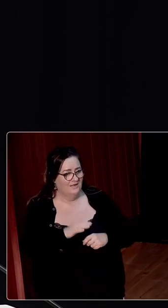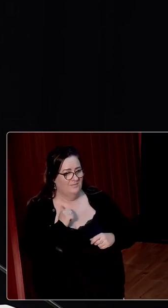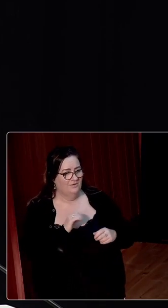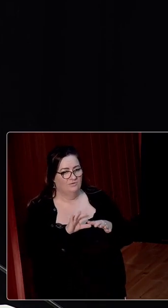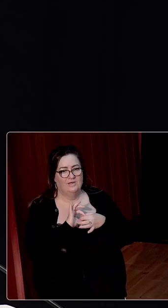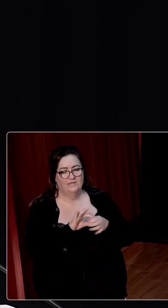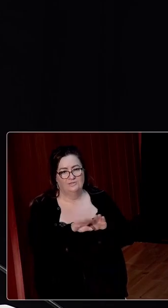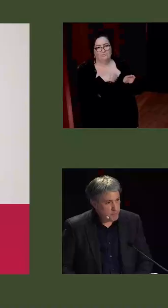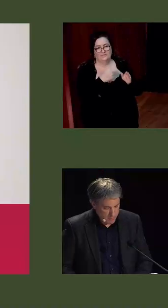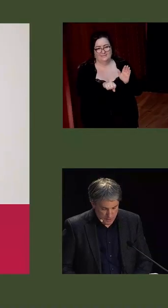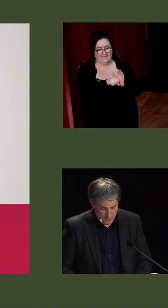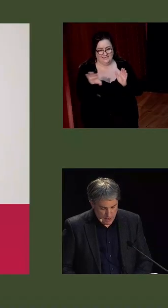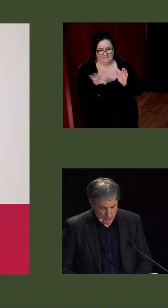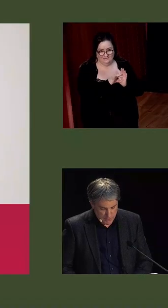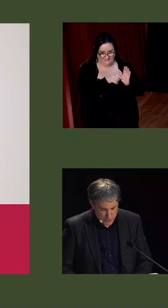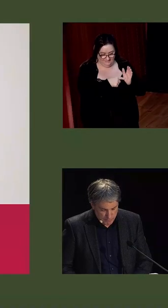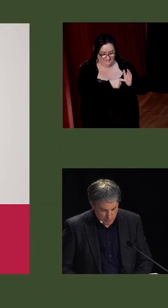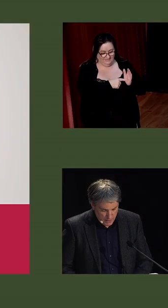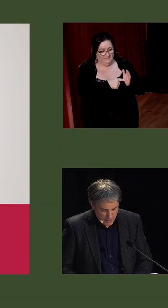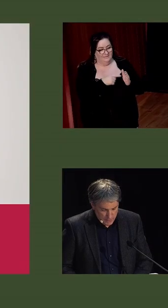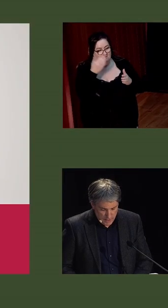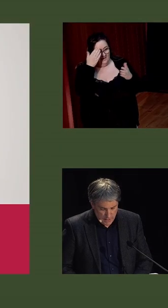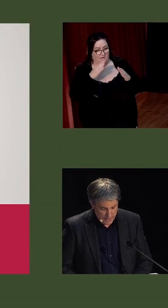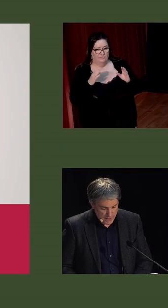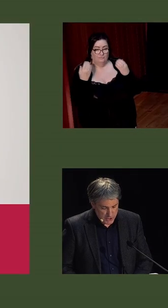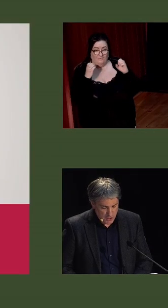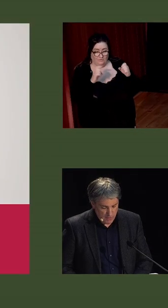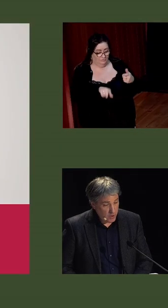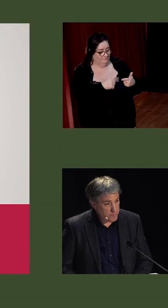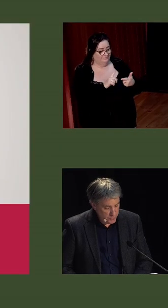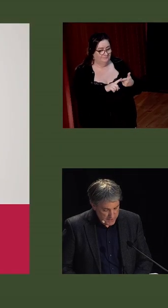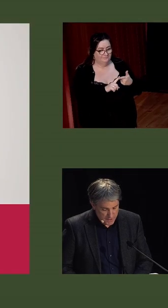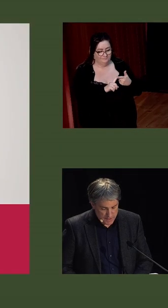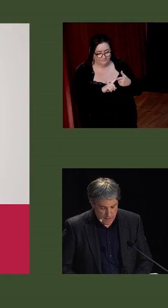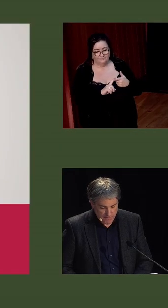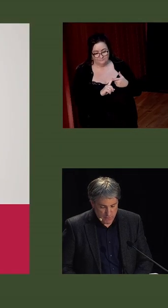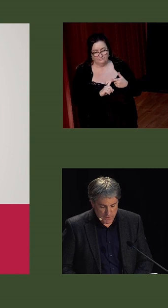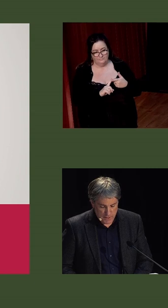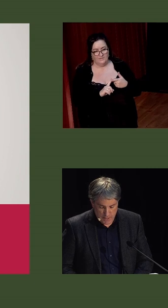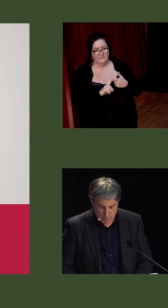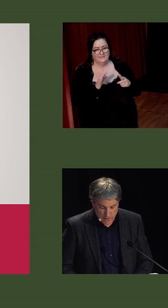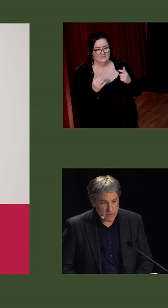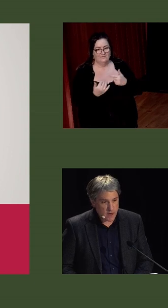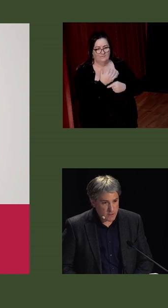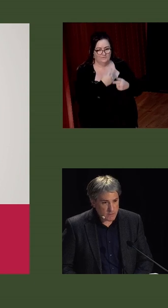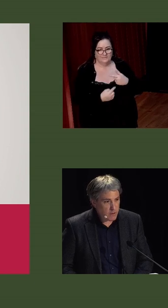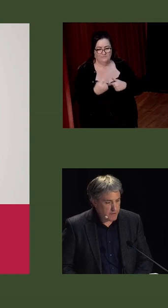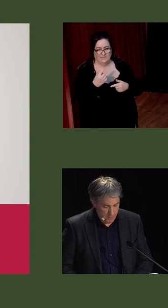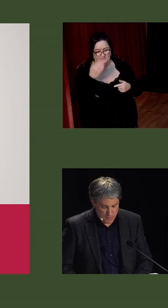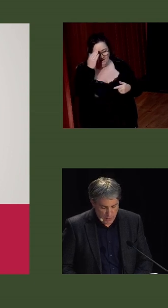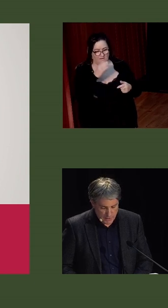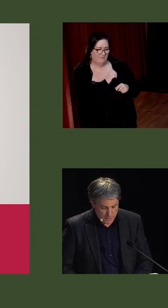relationship with the state. The period of the Irish Revolution, the exertion of unprecedented influence in independent